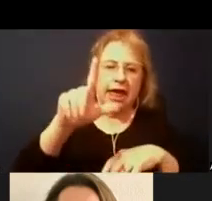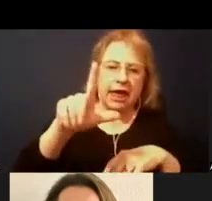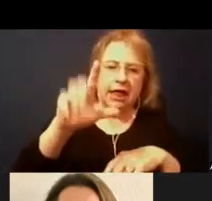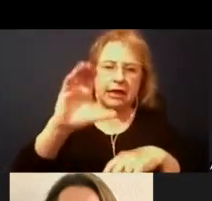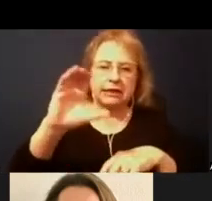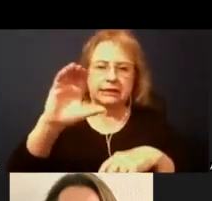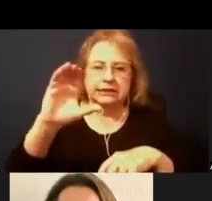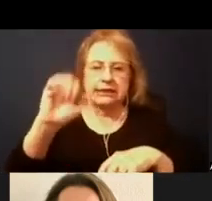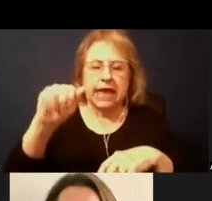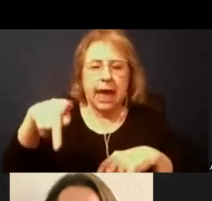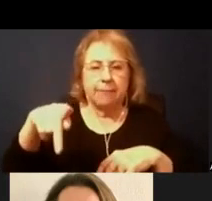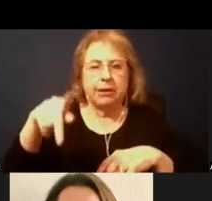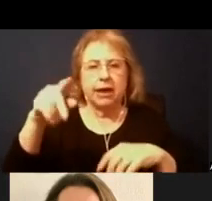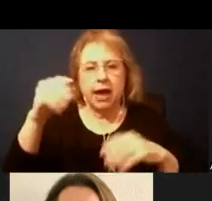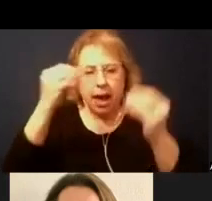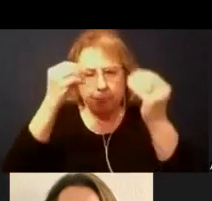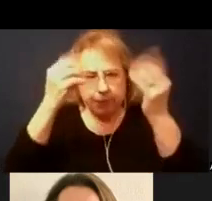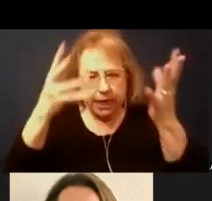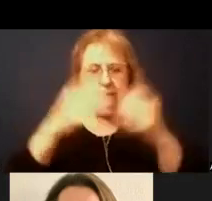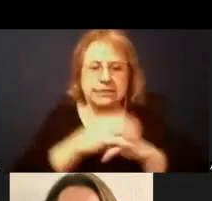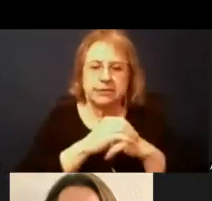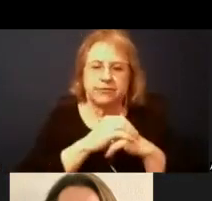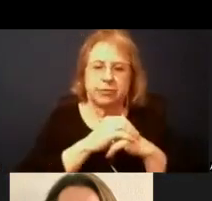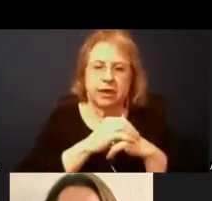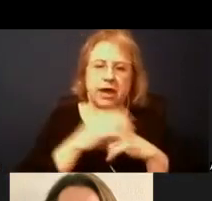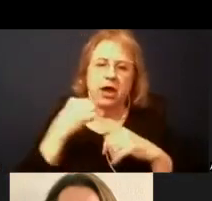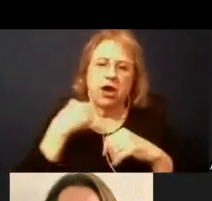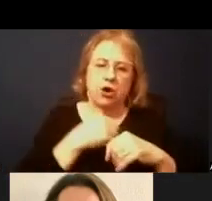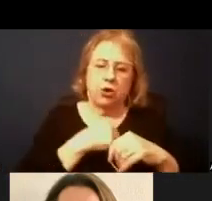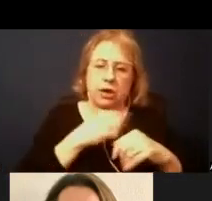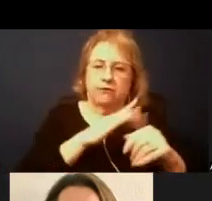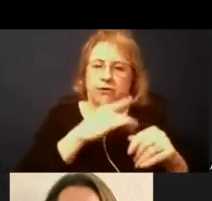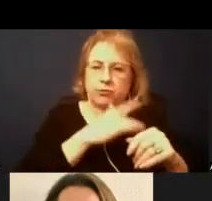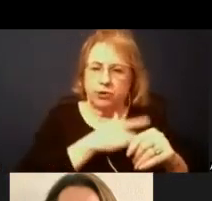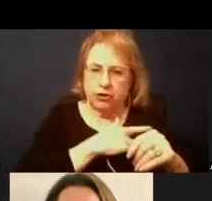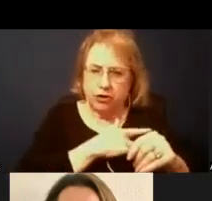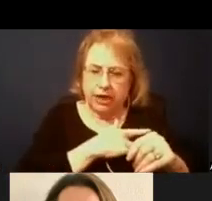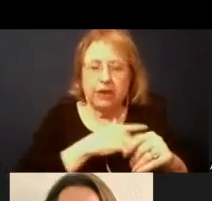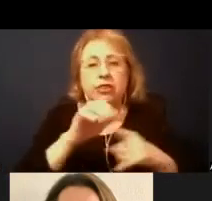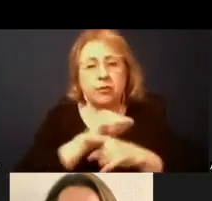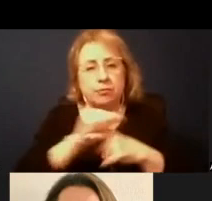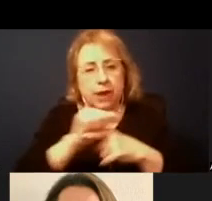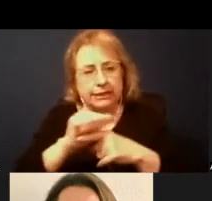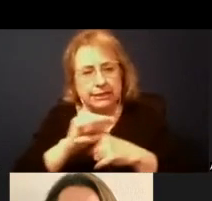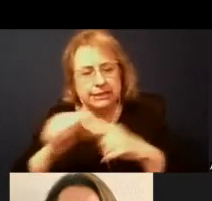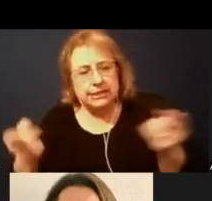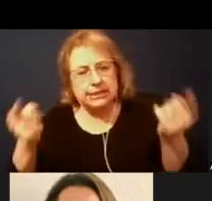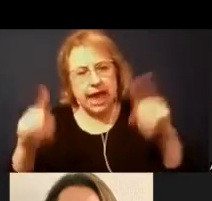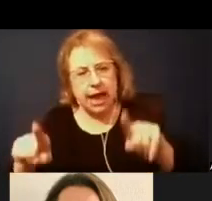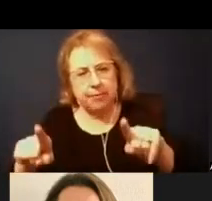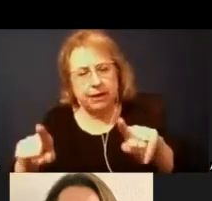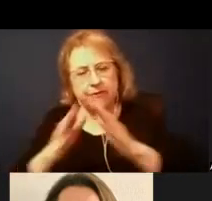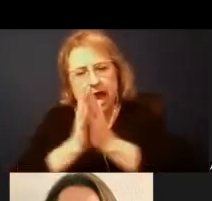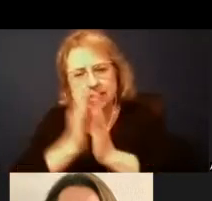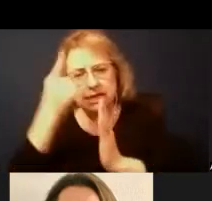that Smeeta members in the past have really appreciated the practice that's happened in the past couple of years of asking for